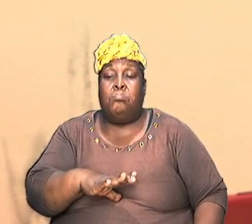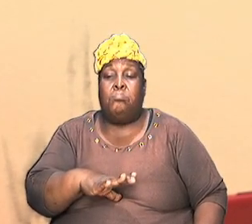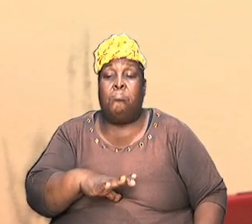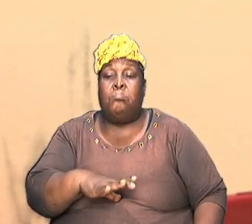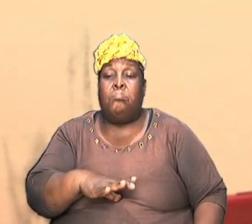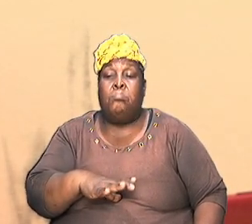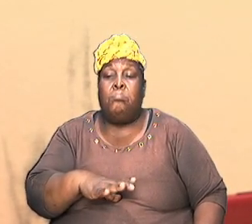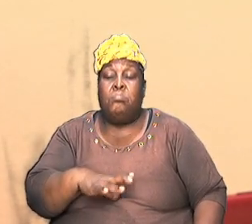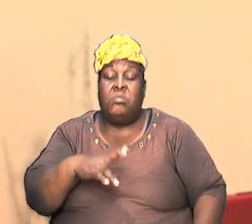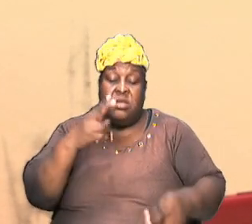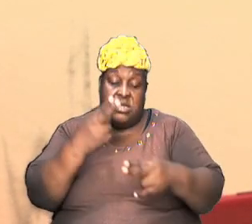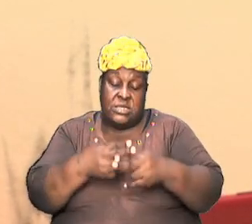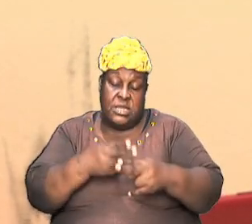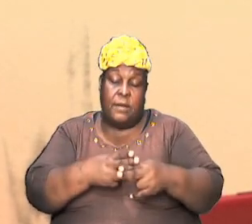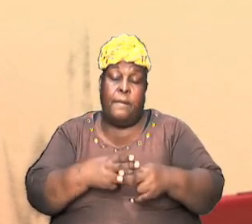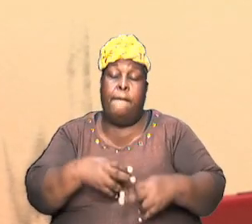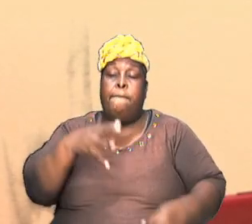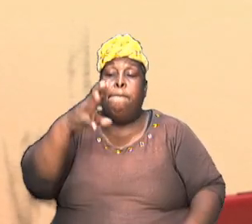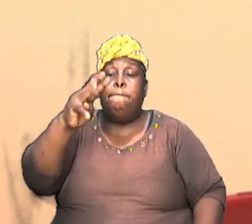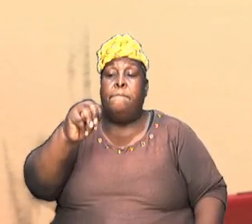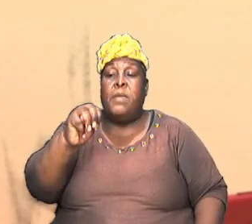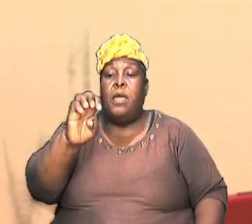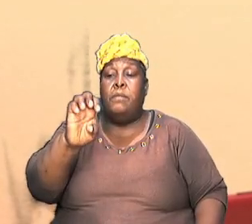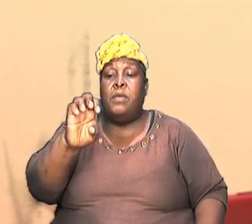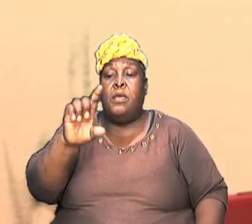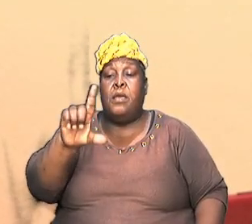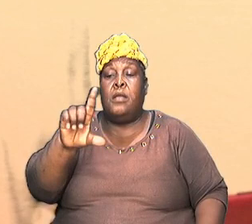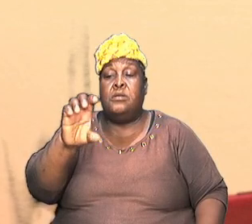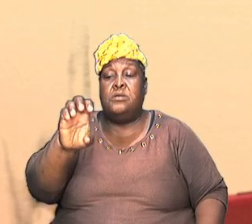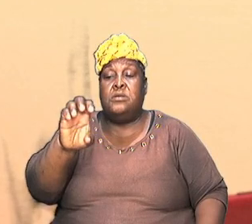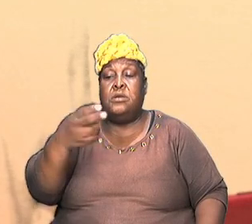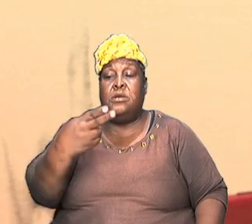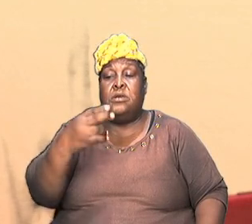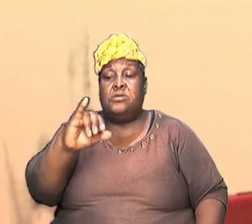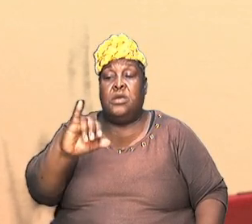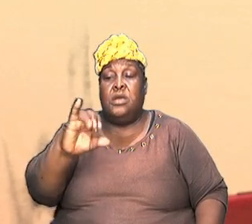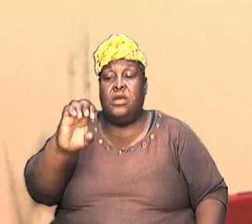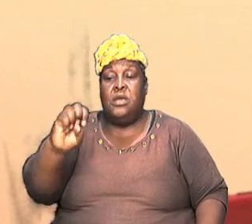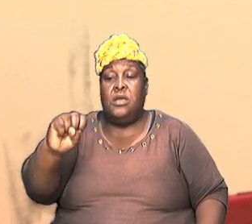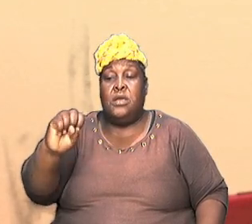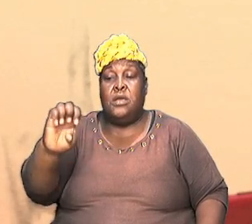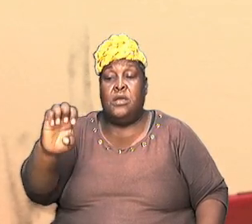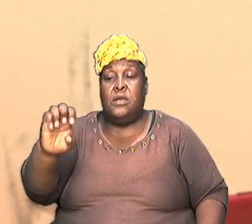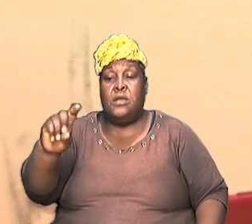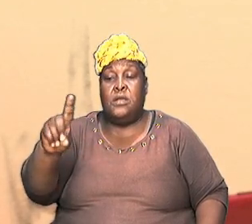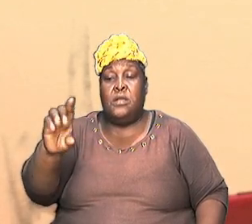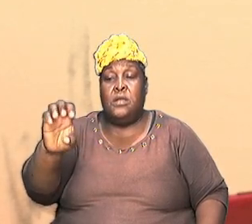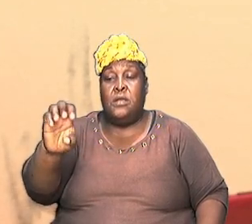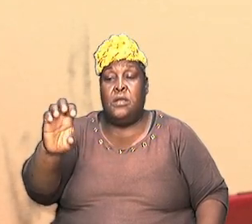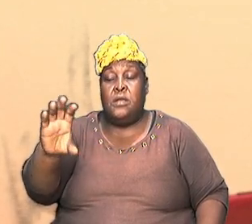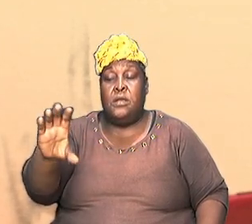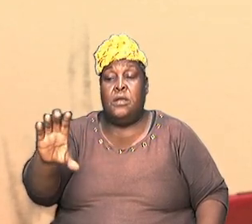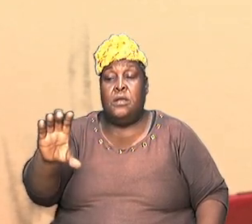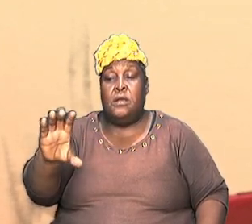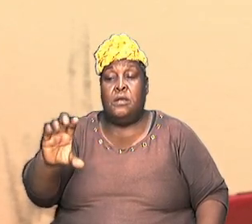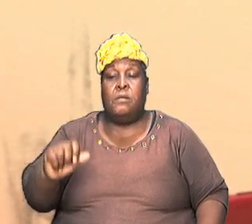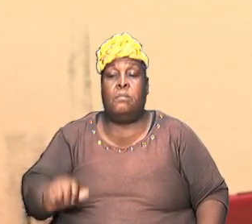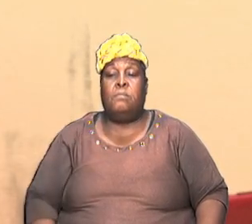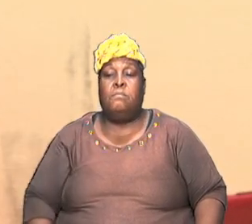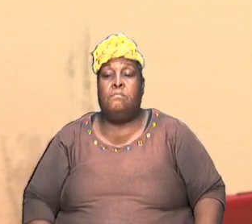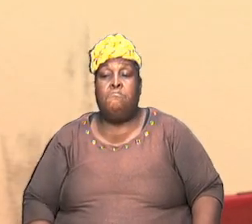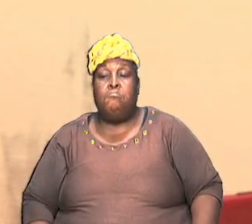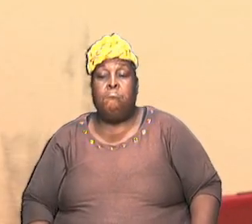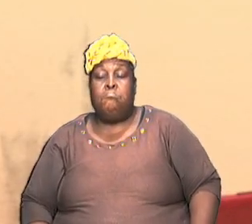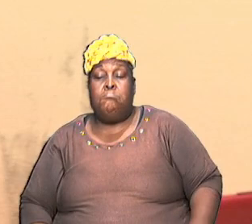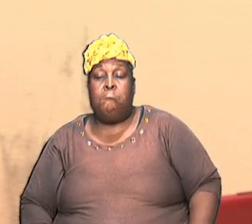his name was Melchizedek in fact before we turn to Hebrews chapter 7 starting